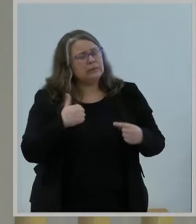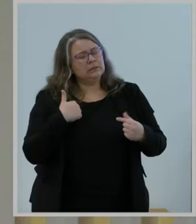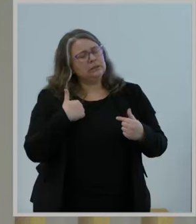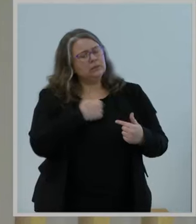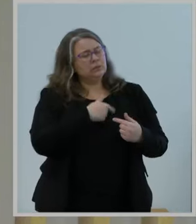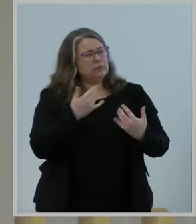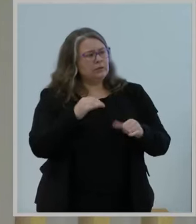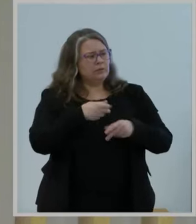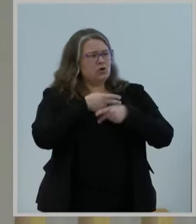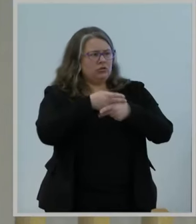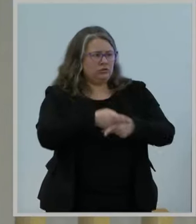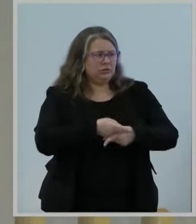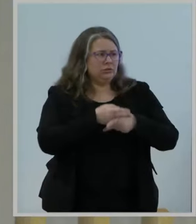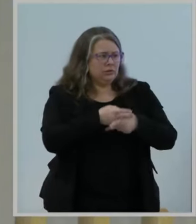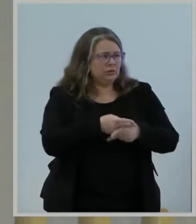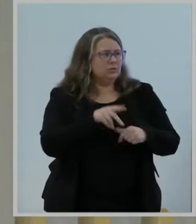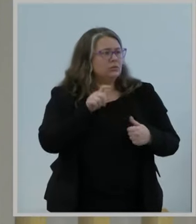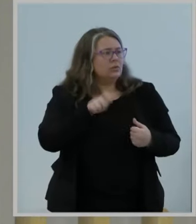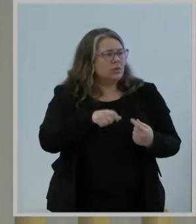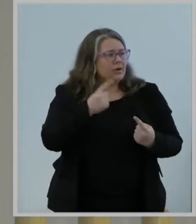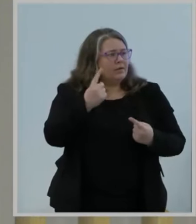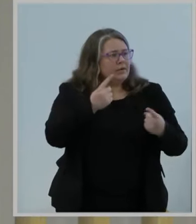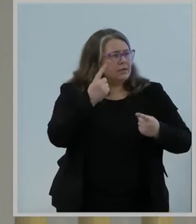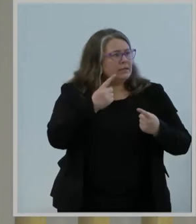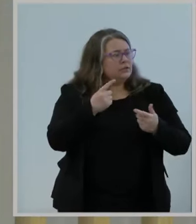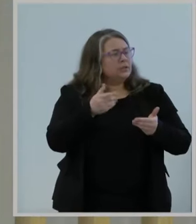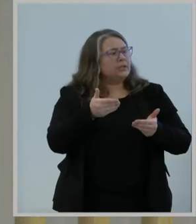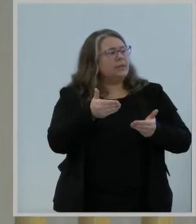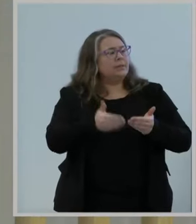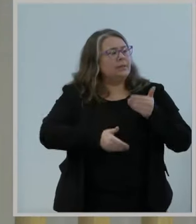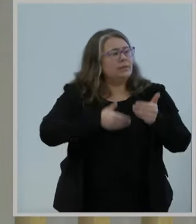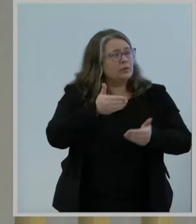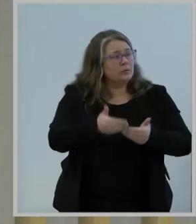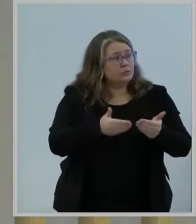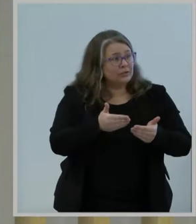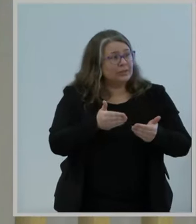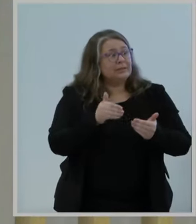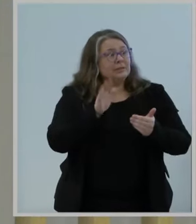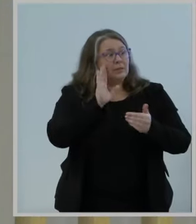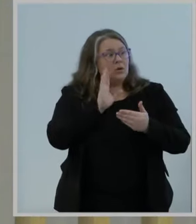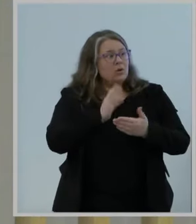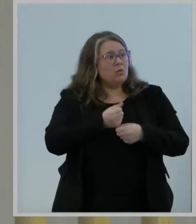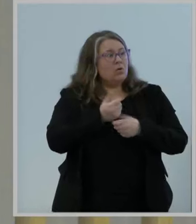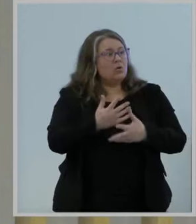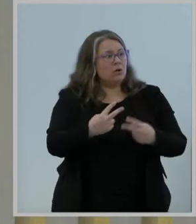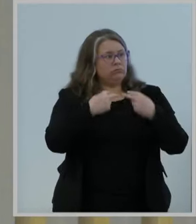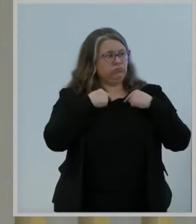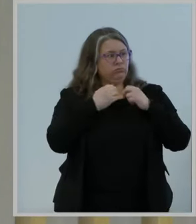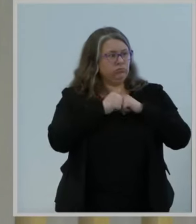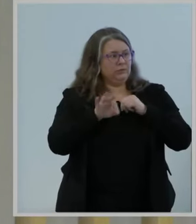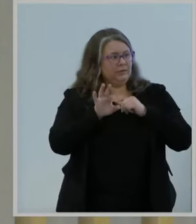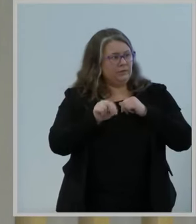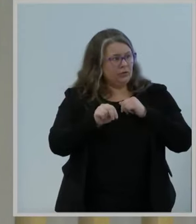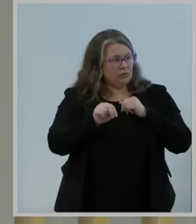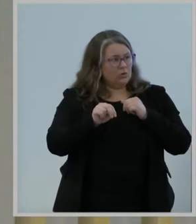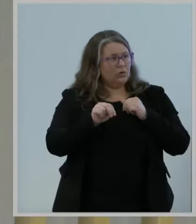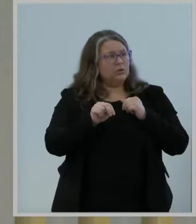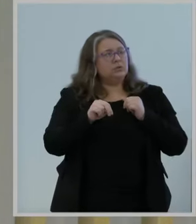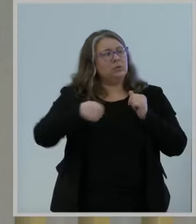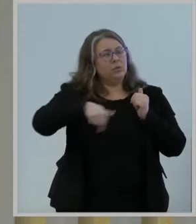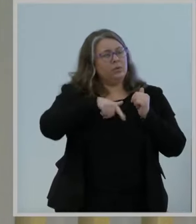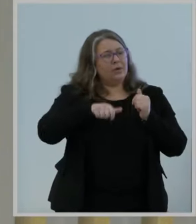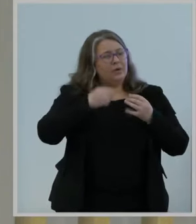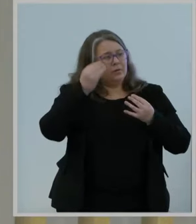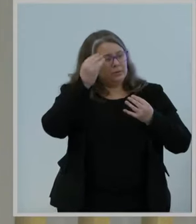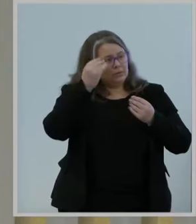carefully consider, through the proceeding tied up in the second further notice, what additional steps can or should be taken to mitigate the potential for harmful interference.